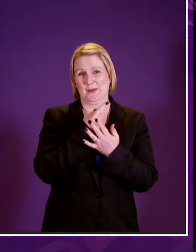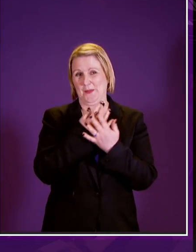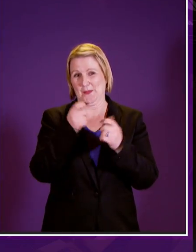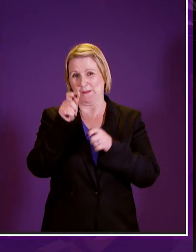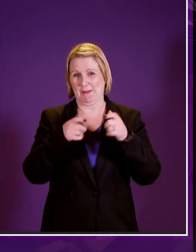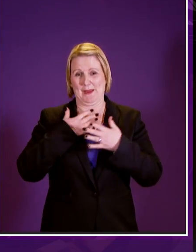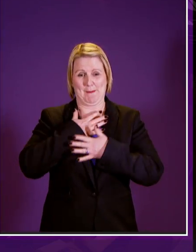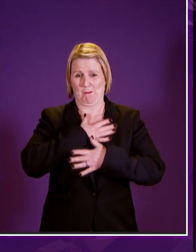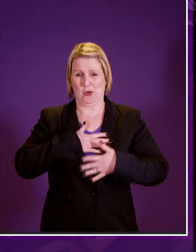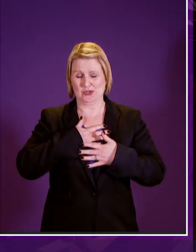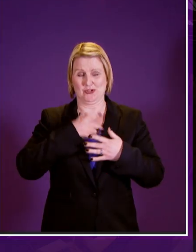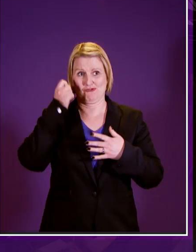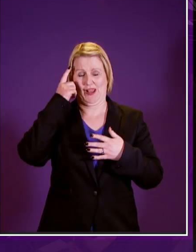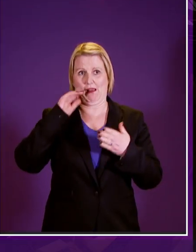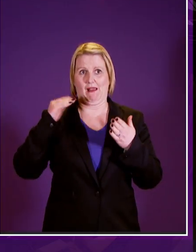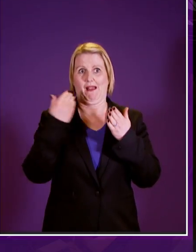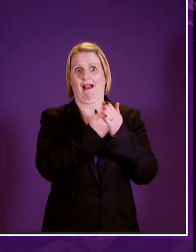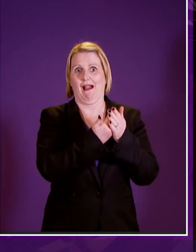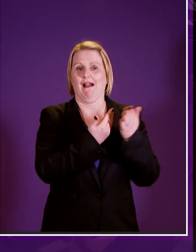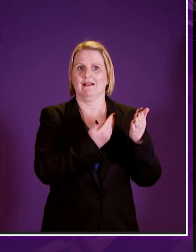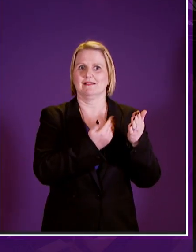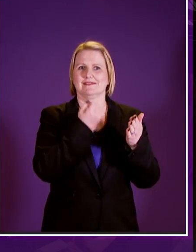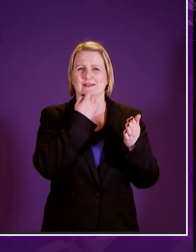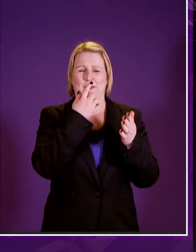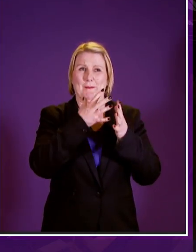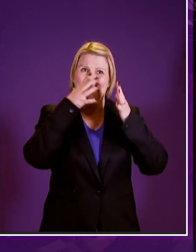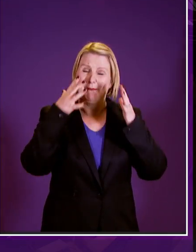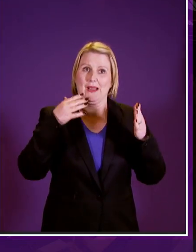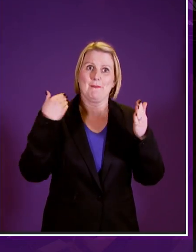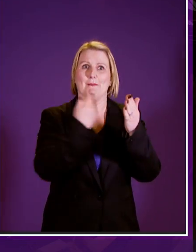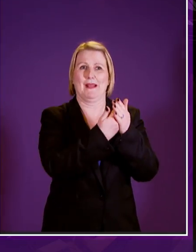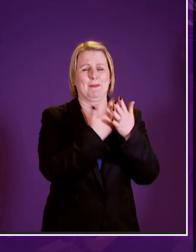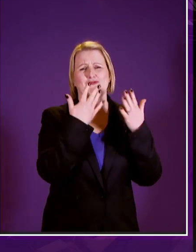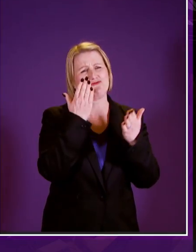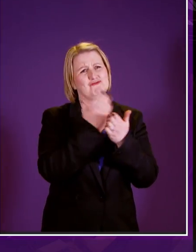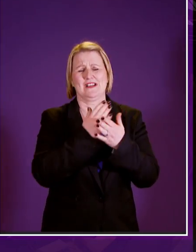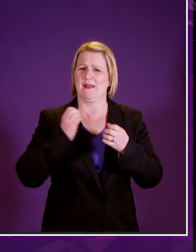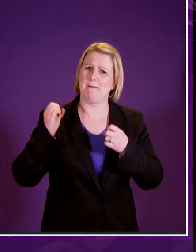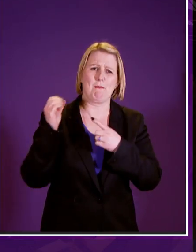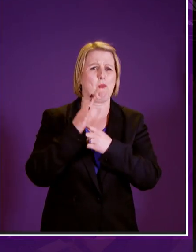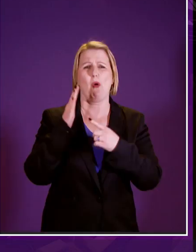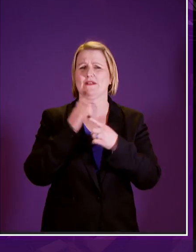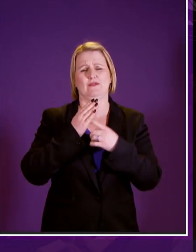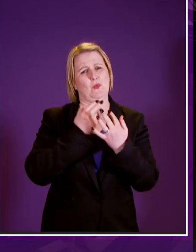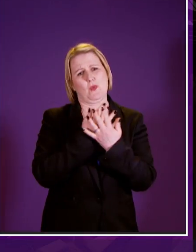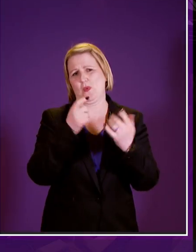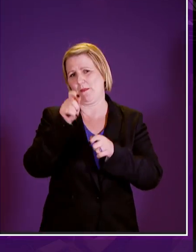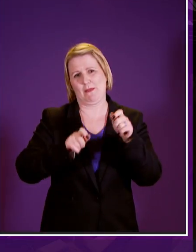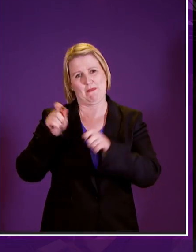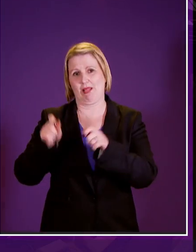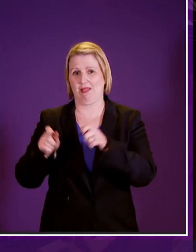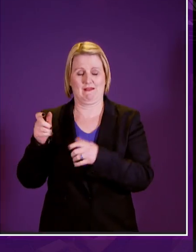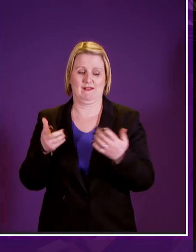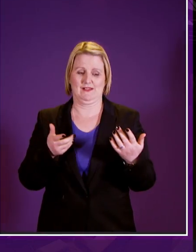bill going through yes it is the largest bill but it means so much to so many people having been out and about as everyone here